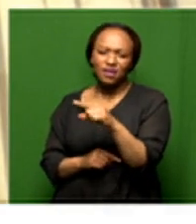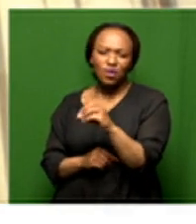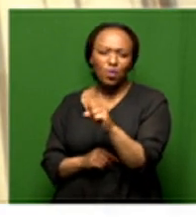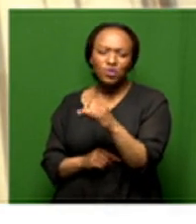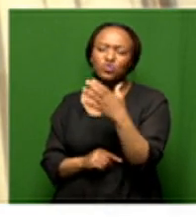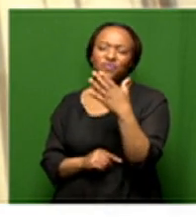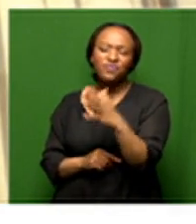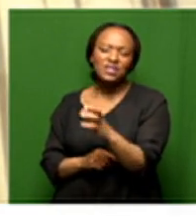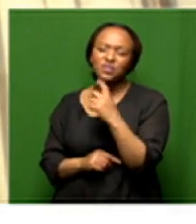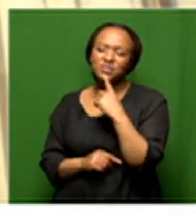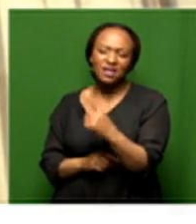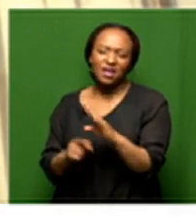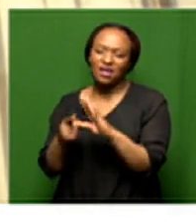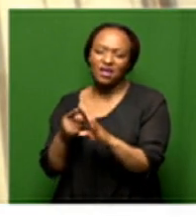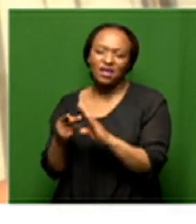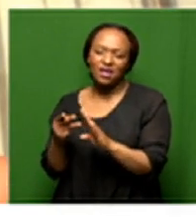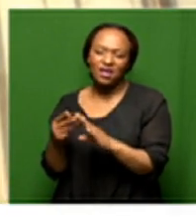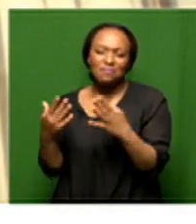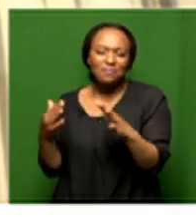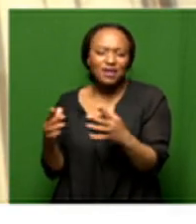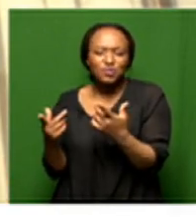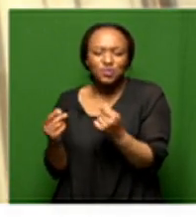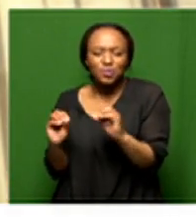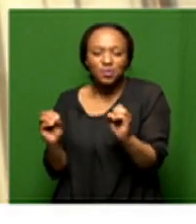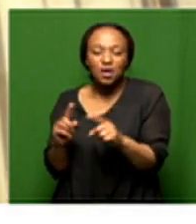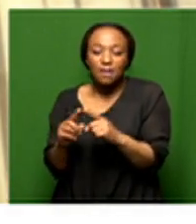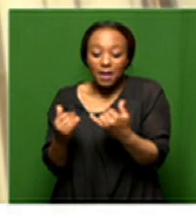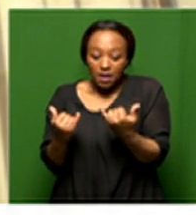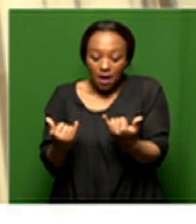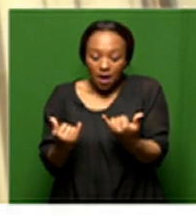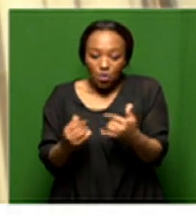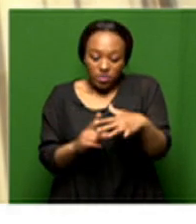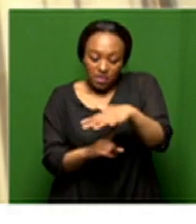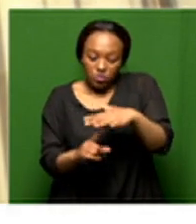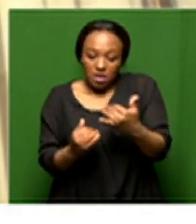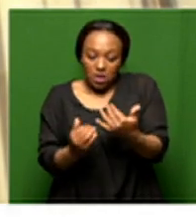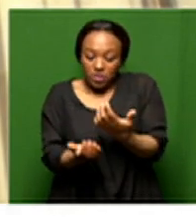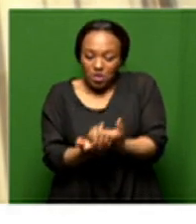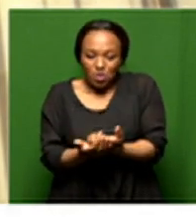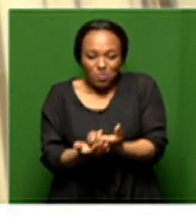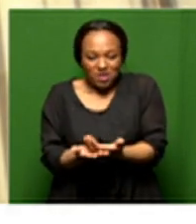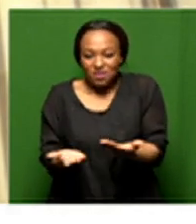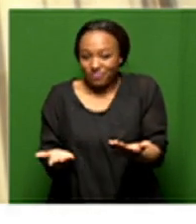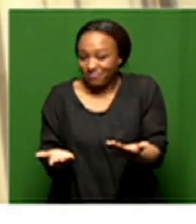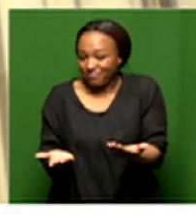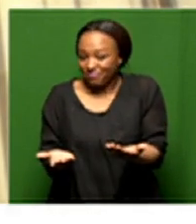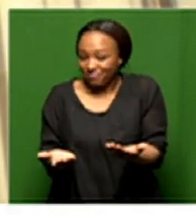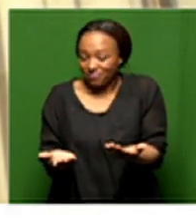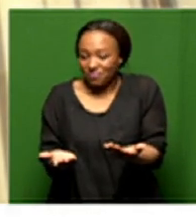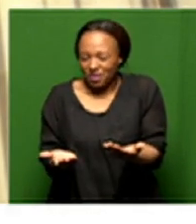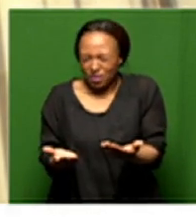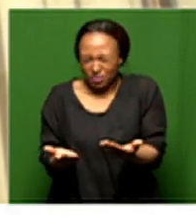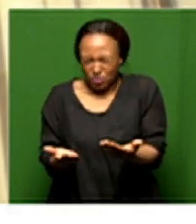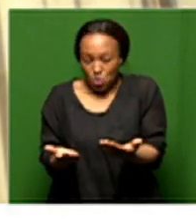there yes it's true that they could have been said before but now you are sitting with a situation where the economy is a in a in a